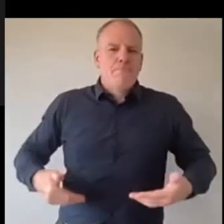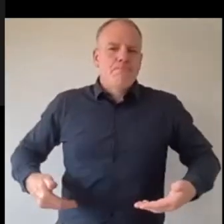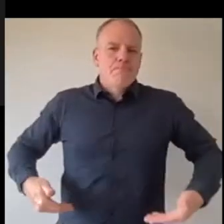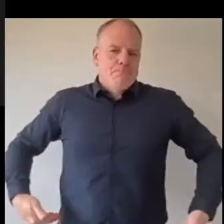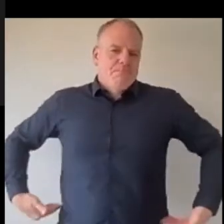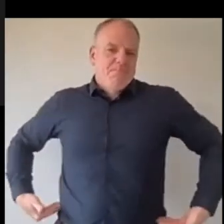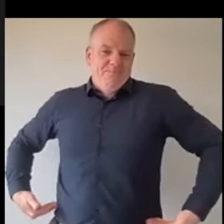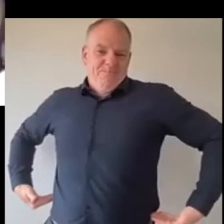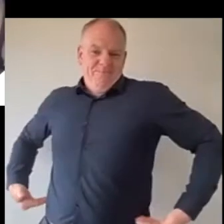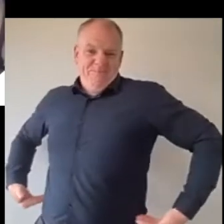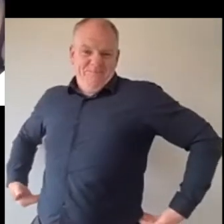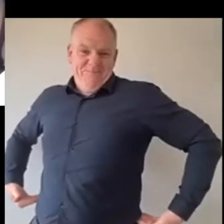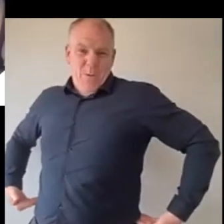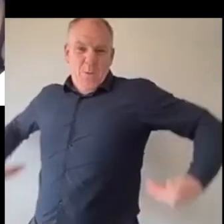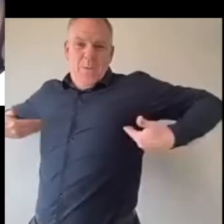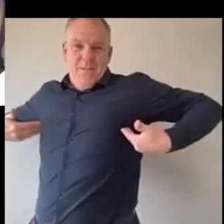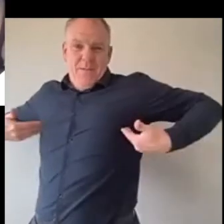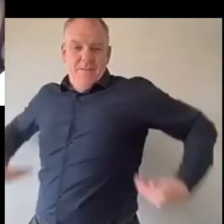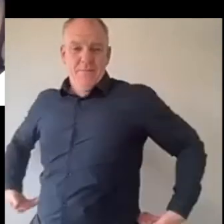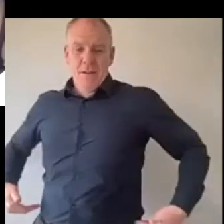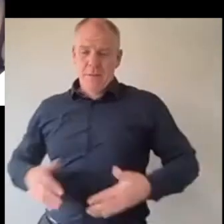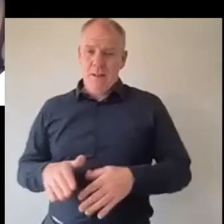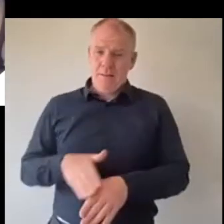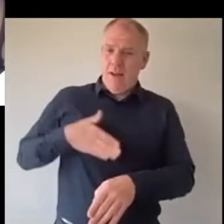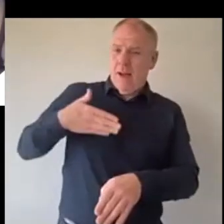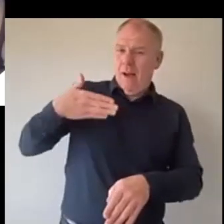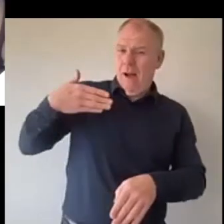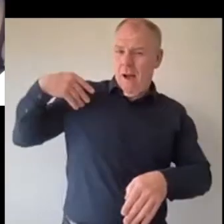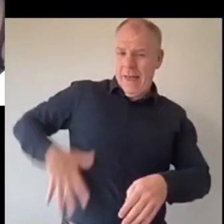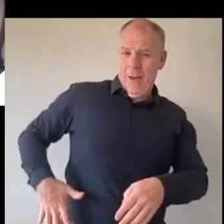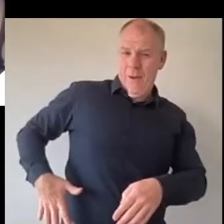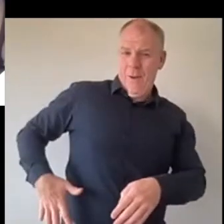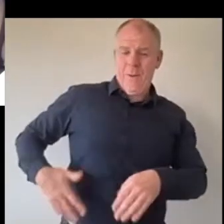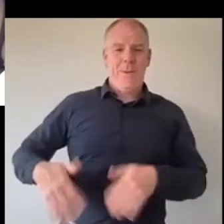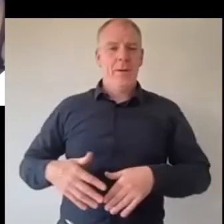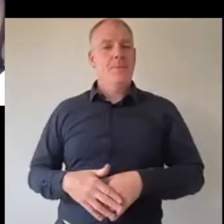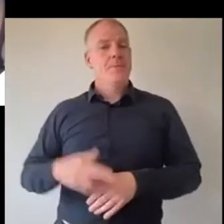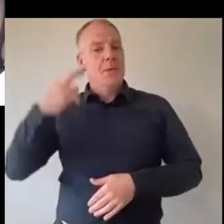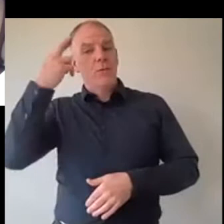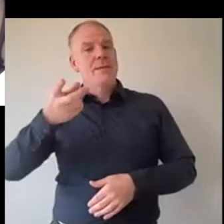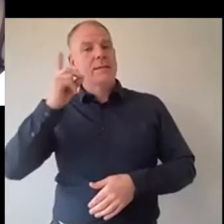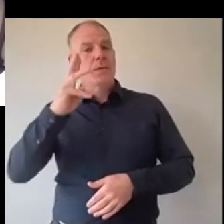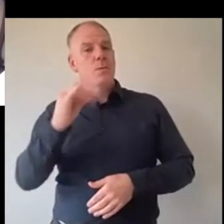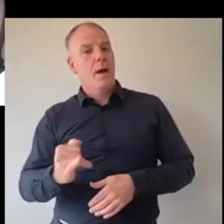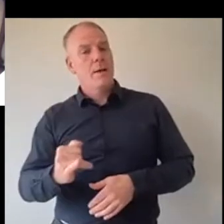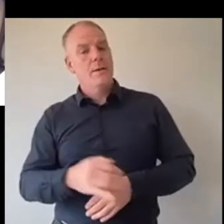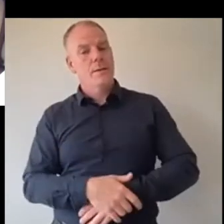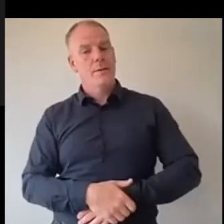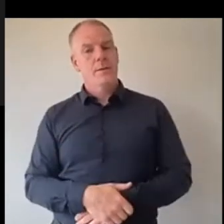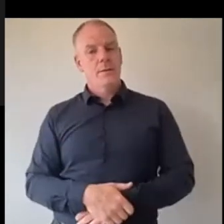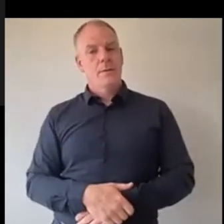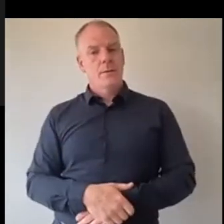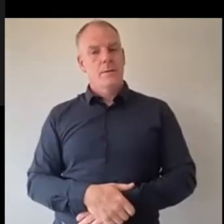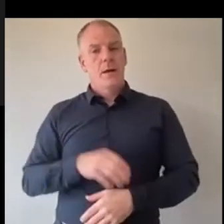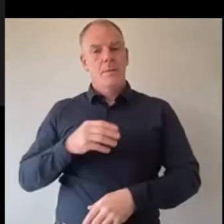way down my back okay uh that that's that's a lot of hair and the reason you did it was because um